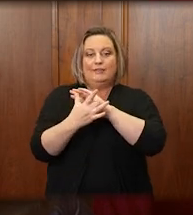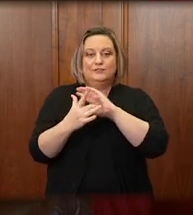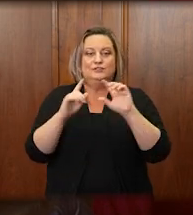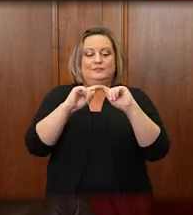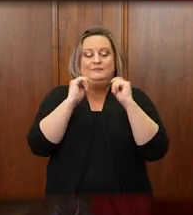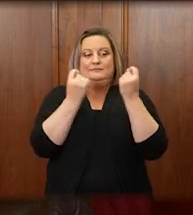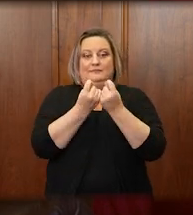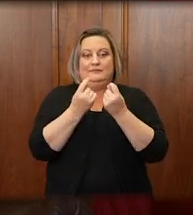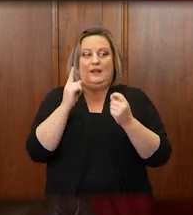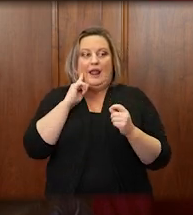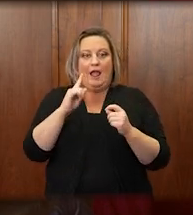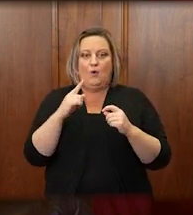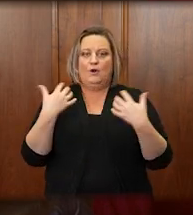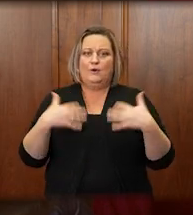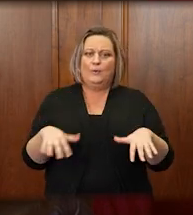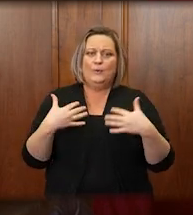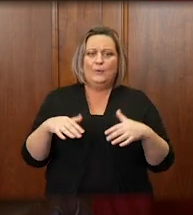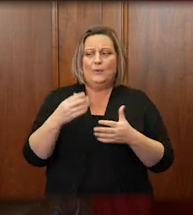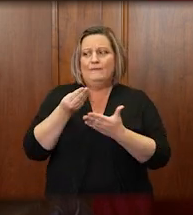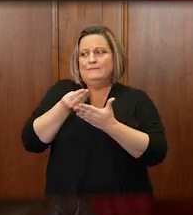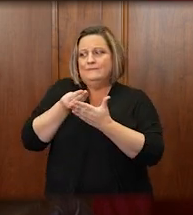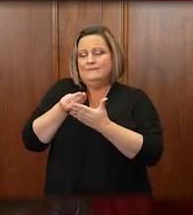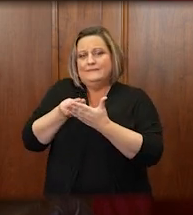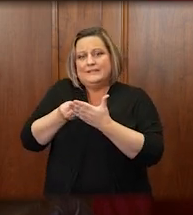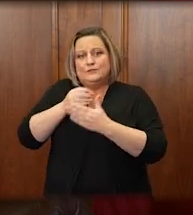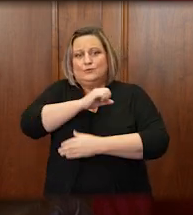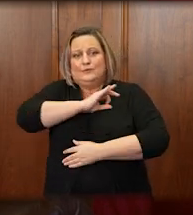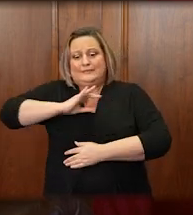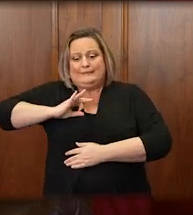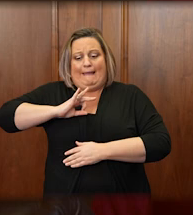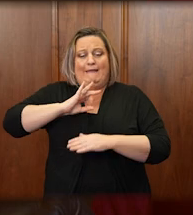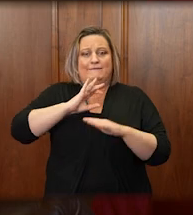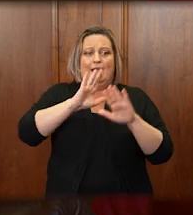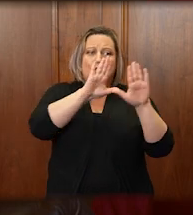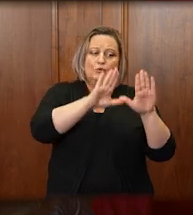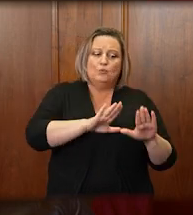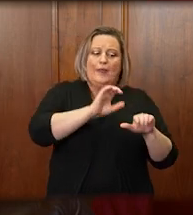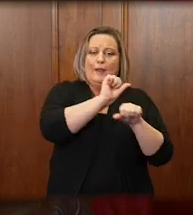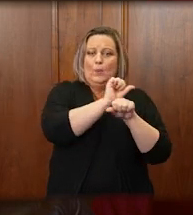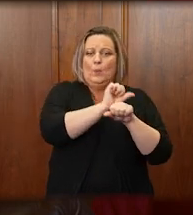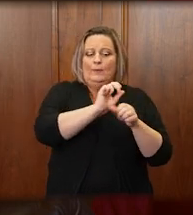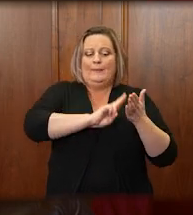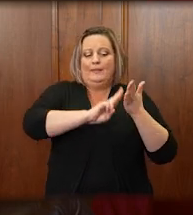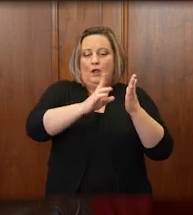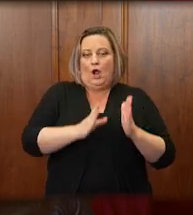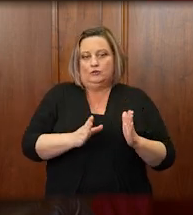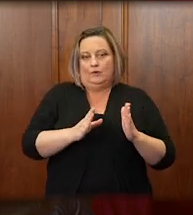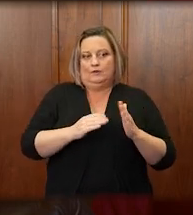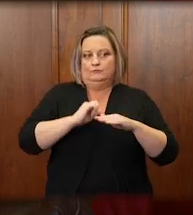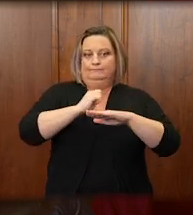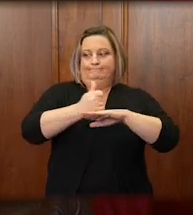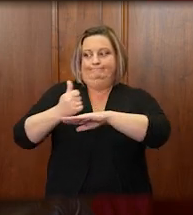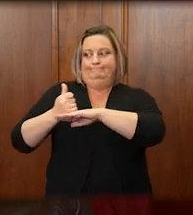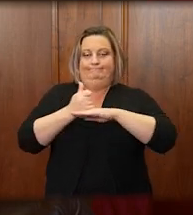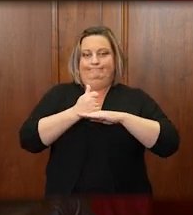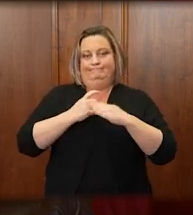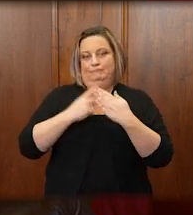dedicated technology and fiscal staffs and excellent work by the contractor who worked on these projects.